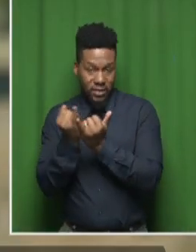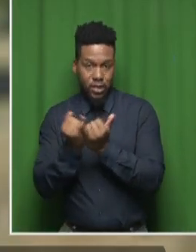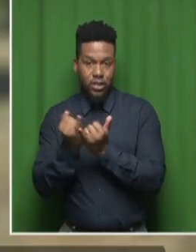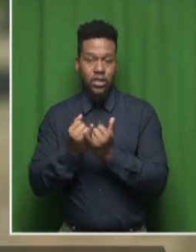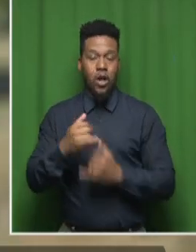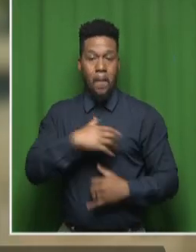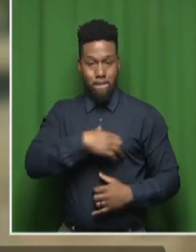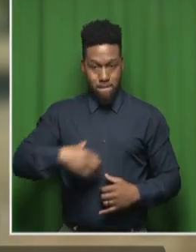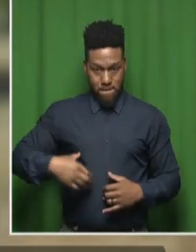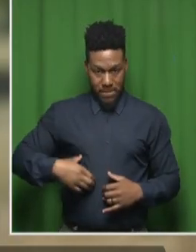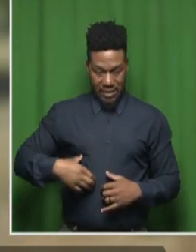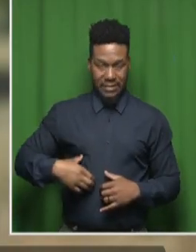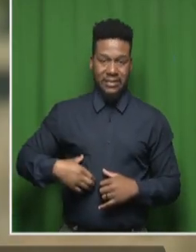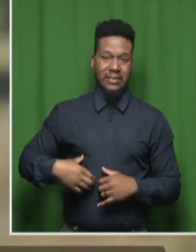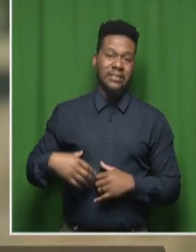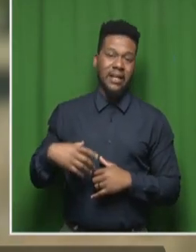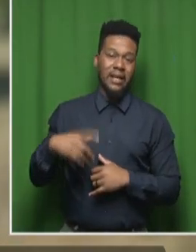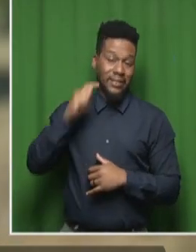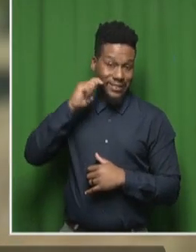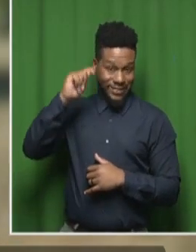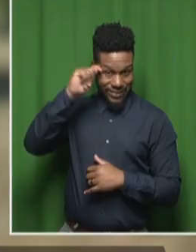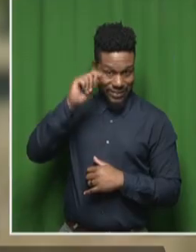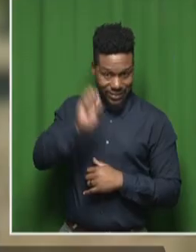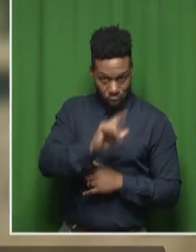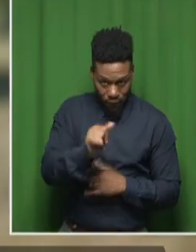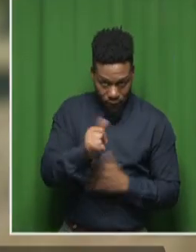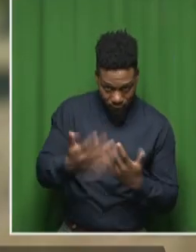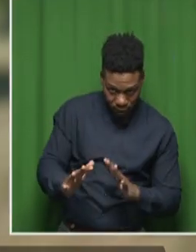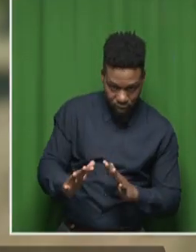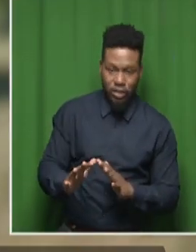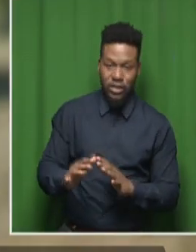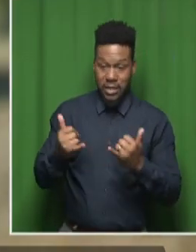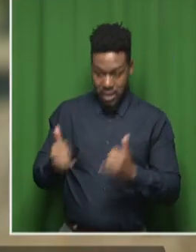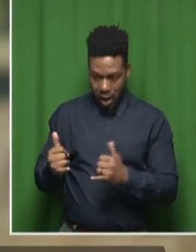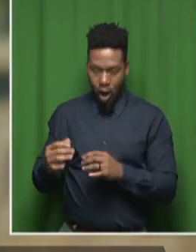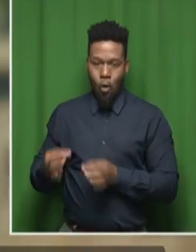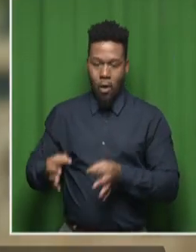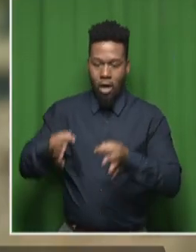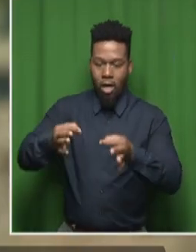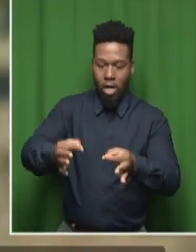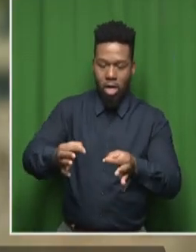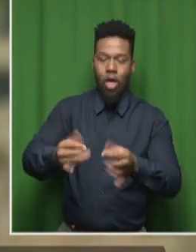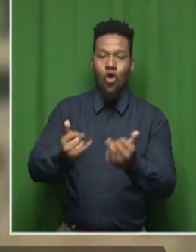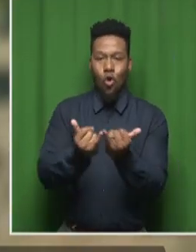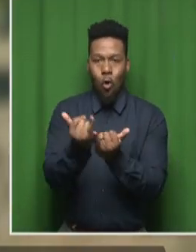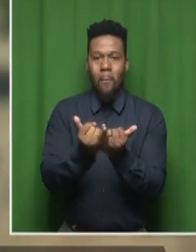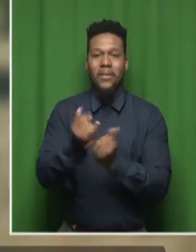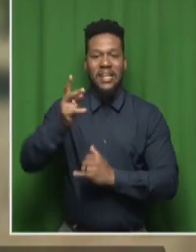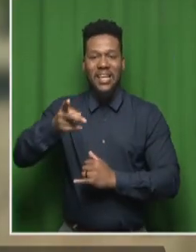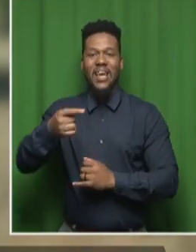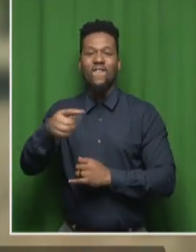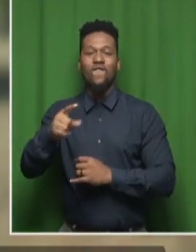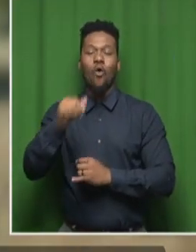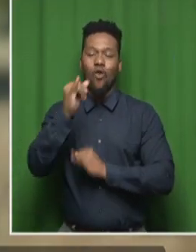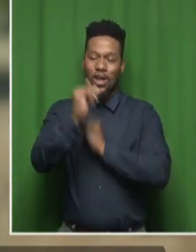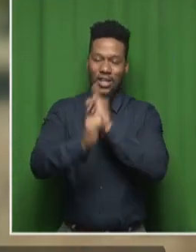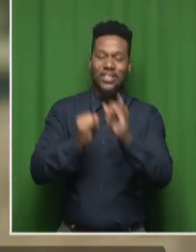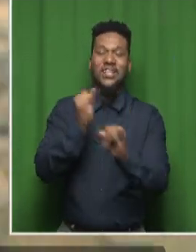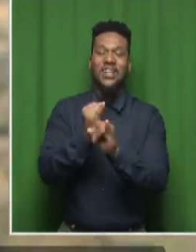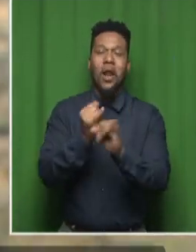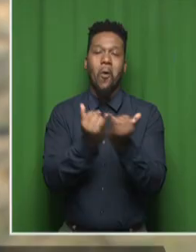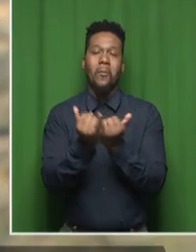the Miss Teen Universe South Africa 2024 crown. And they would have to compete here again in South Africa for the Miss Teen Universe title.